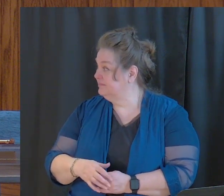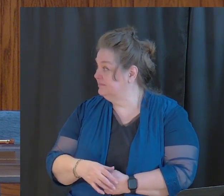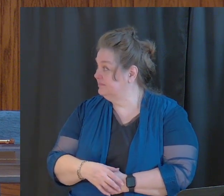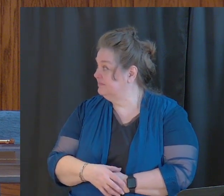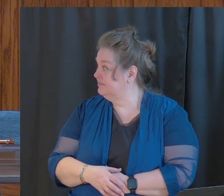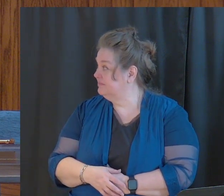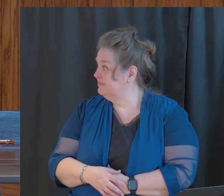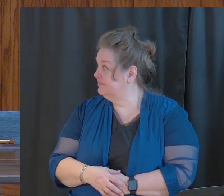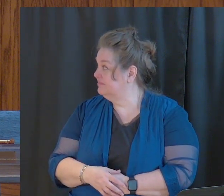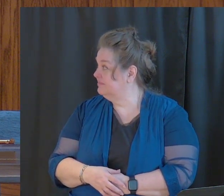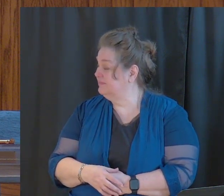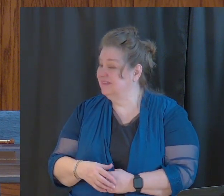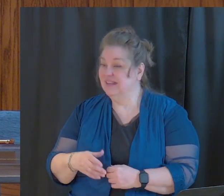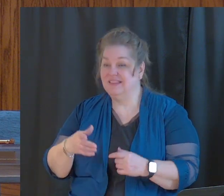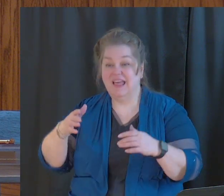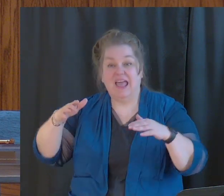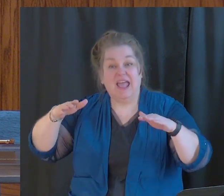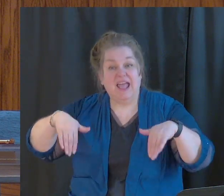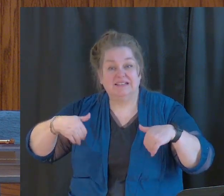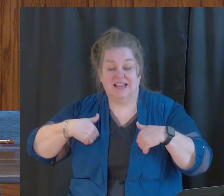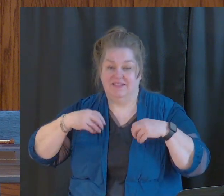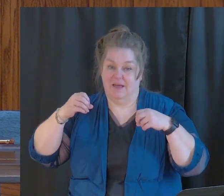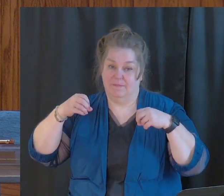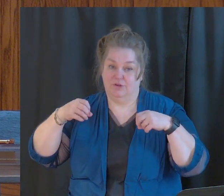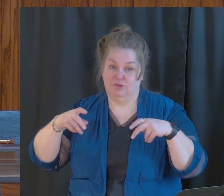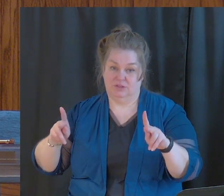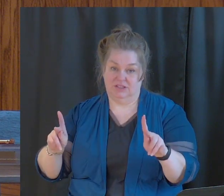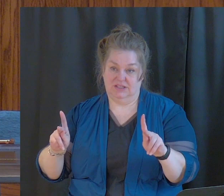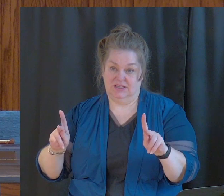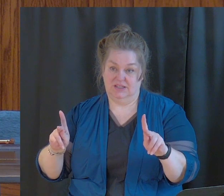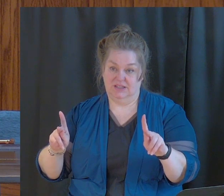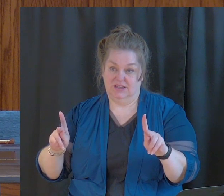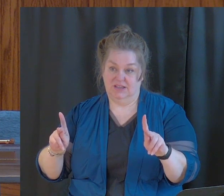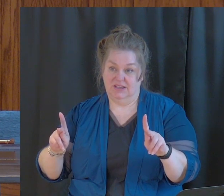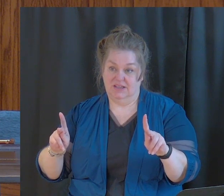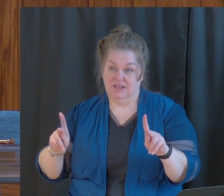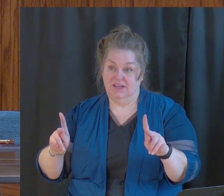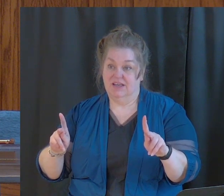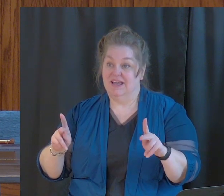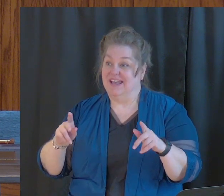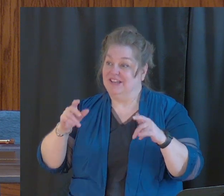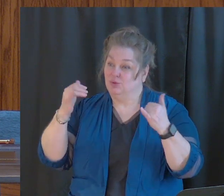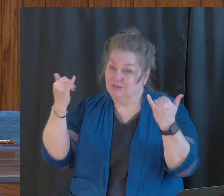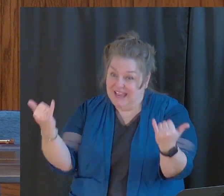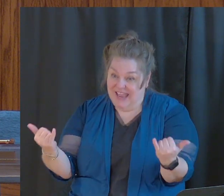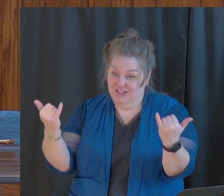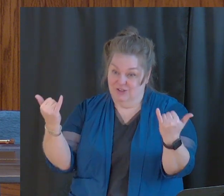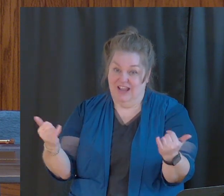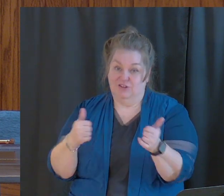if not given the opportunity today to follow Jesus won't ever follow him.